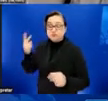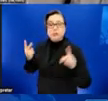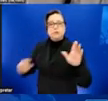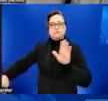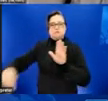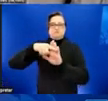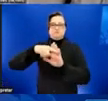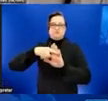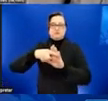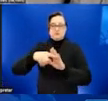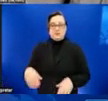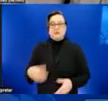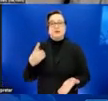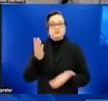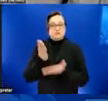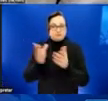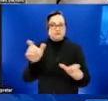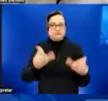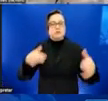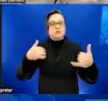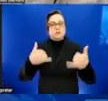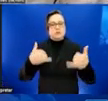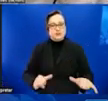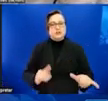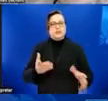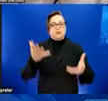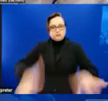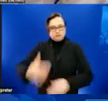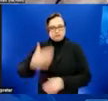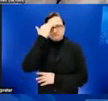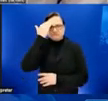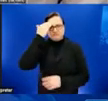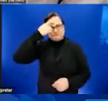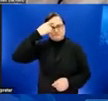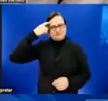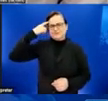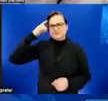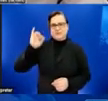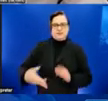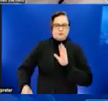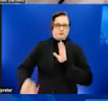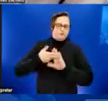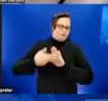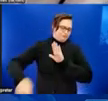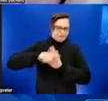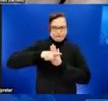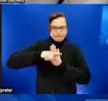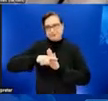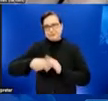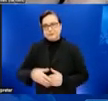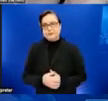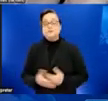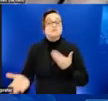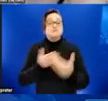stigmatized. Stigma occurs when we associate a disease with a group of people, regardless of whether those